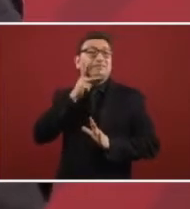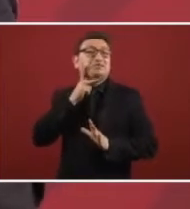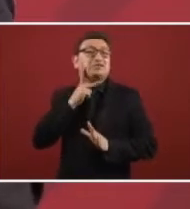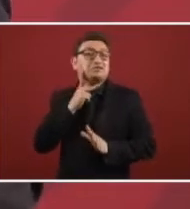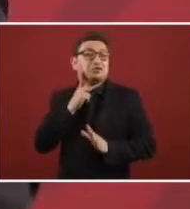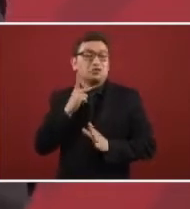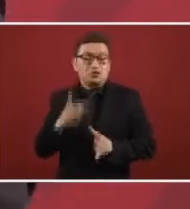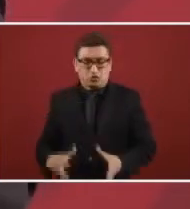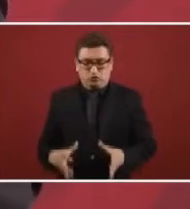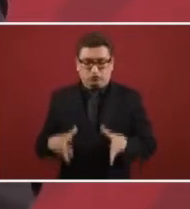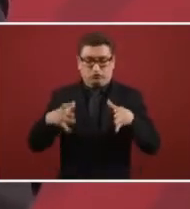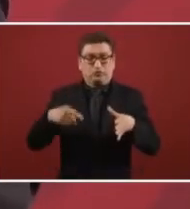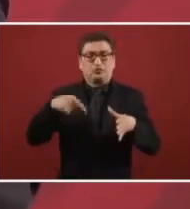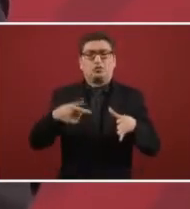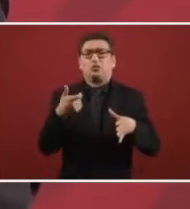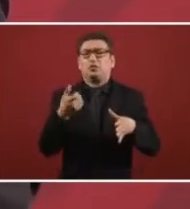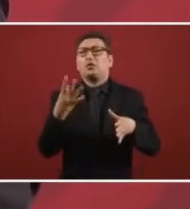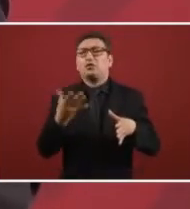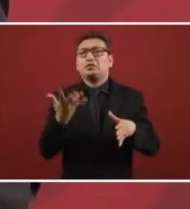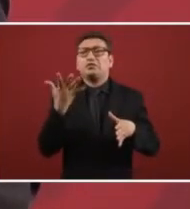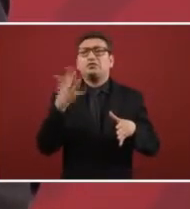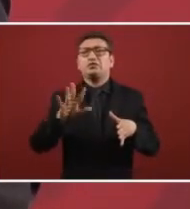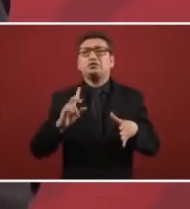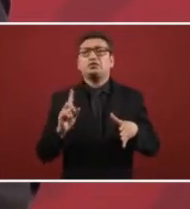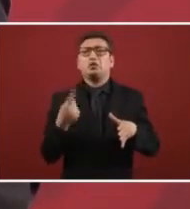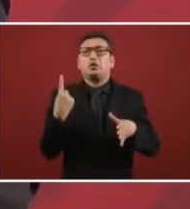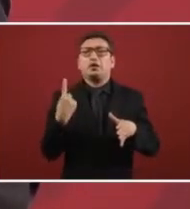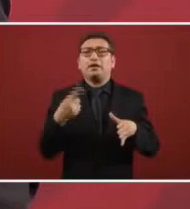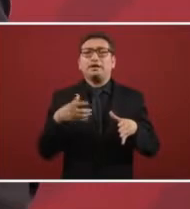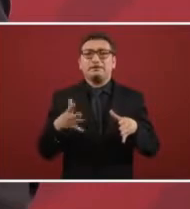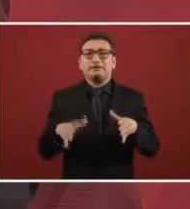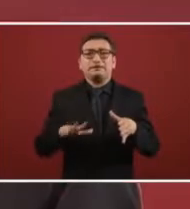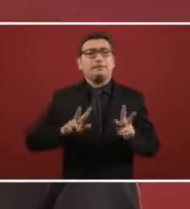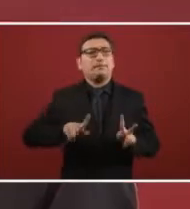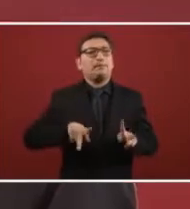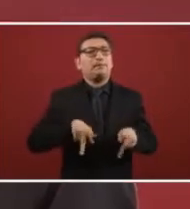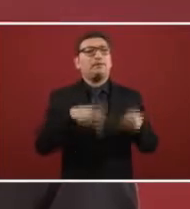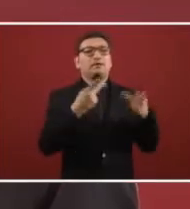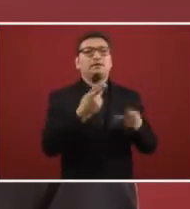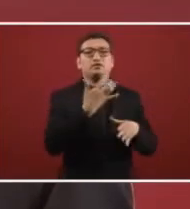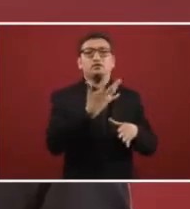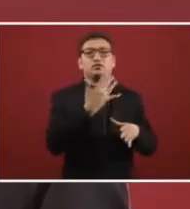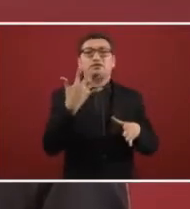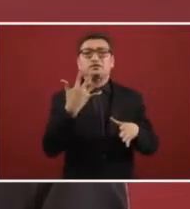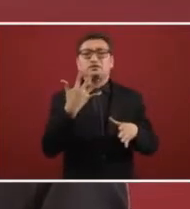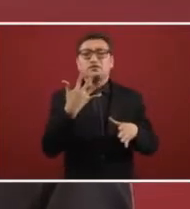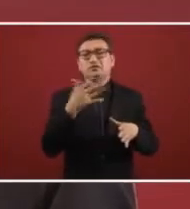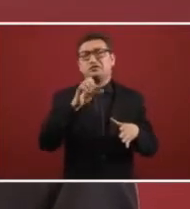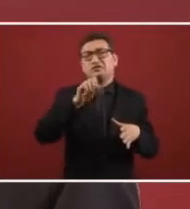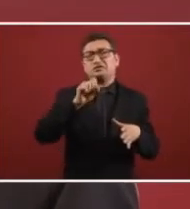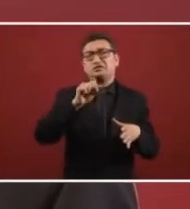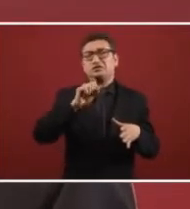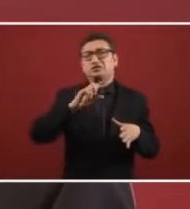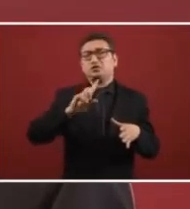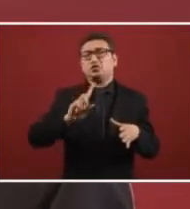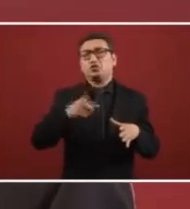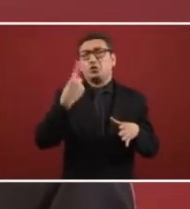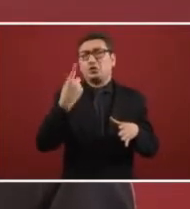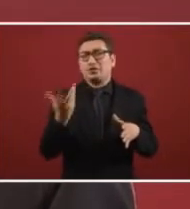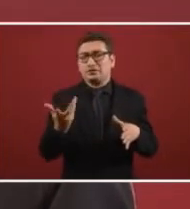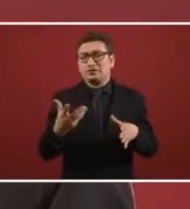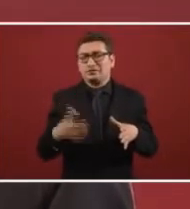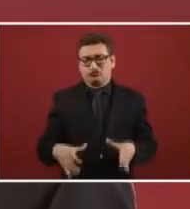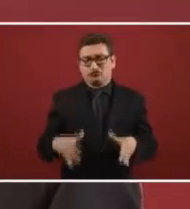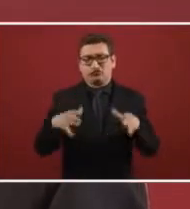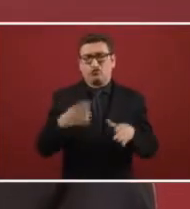cost us cost about $10 and we would sell it at $55 or $60 today